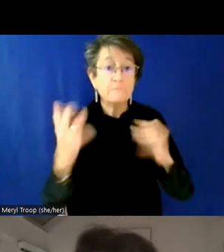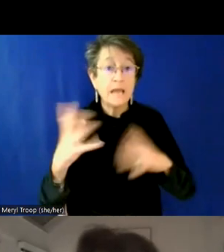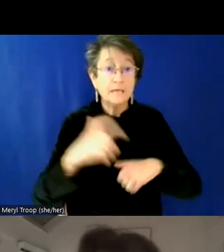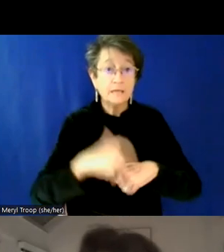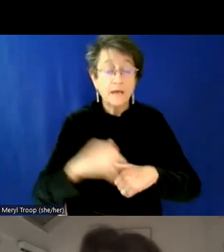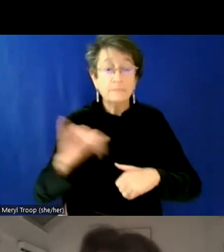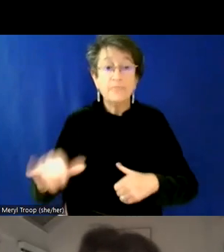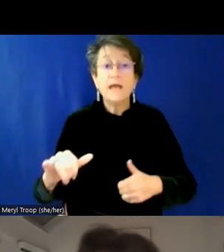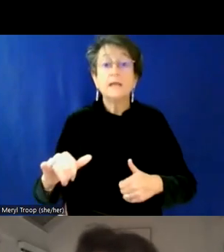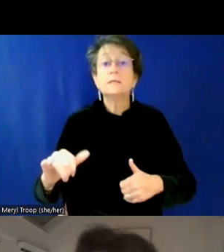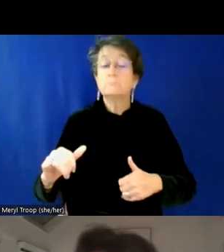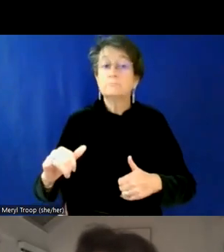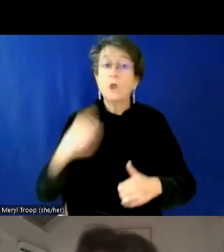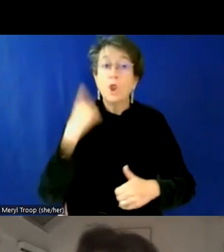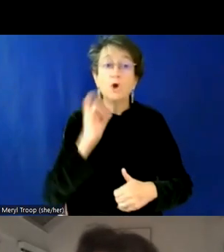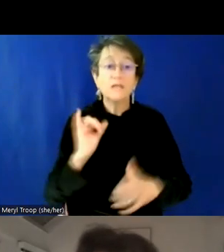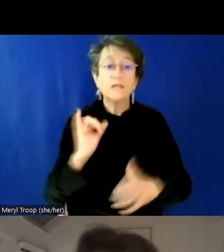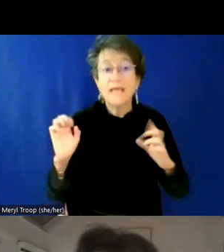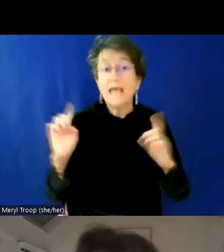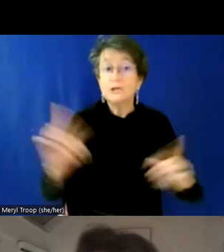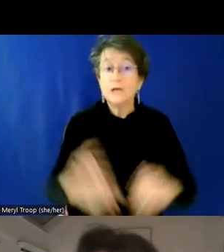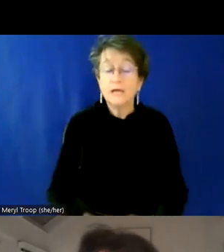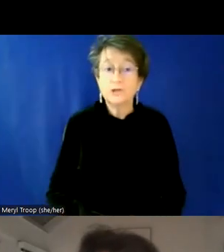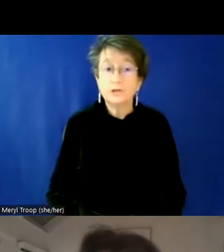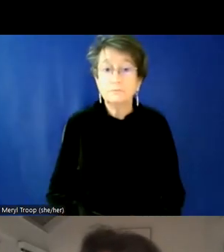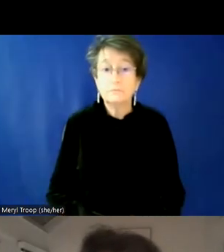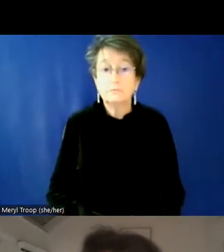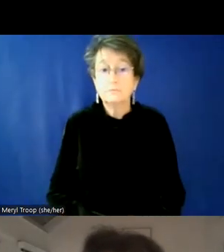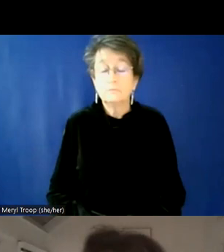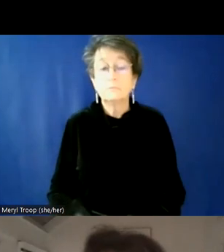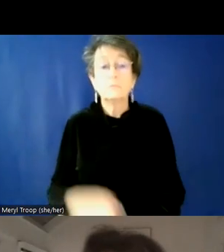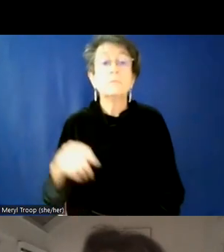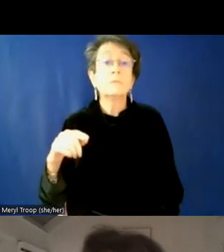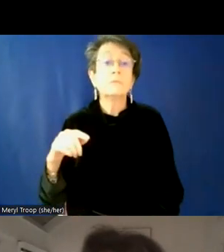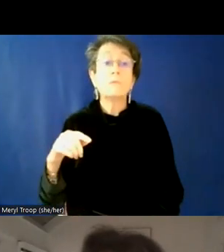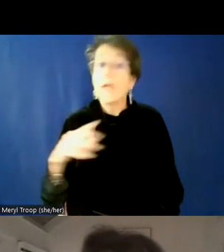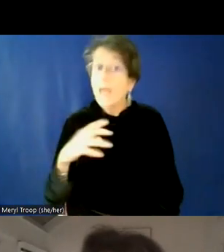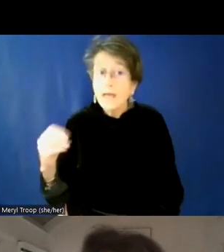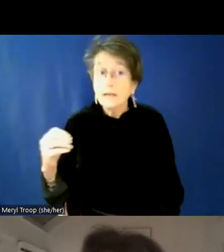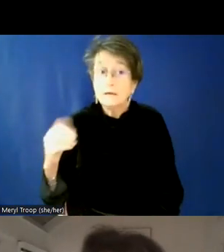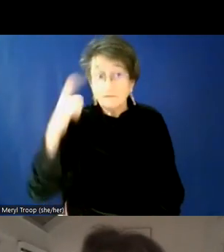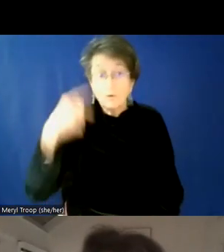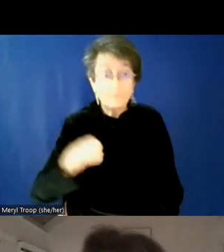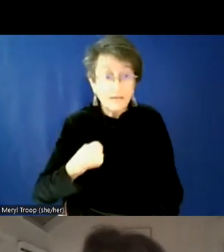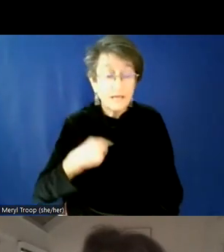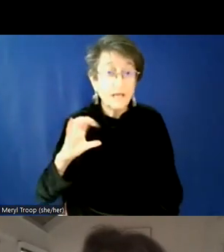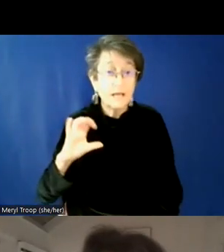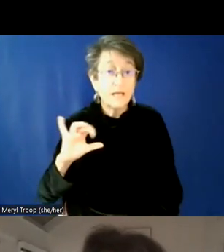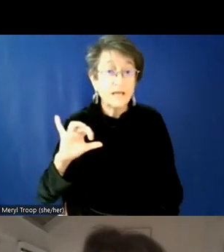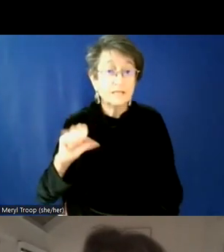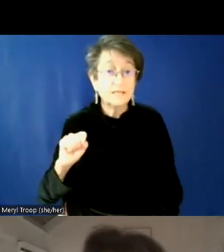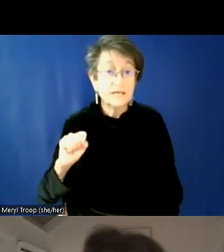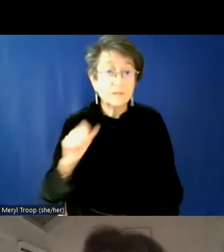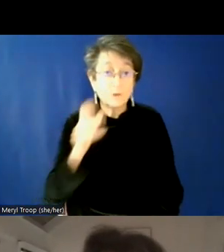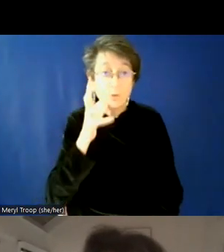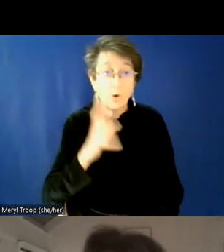the form of education. Um, this is also one of those places where for me as a cis woman, um, you